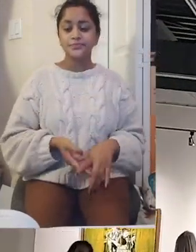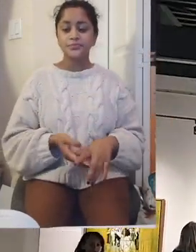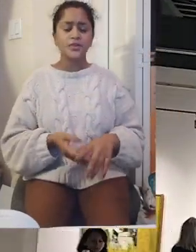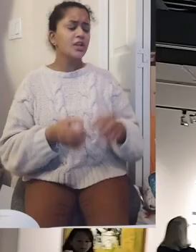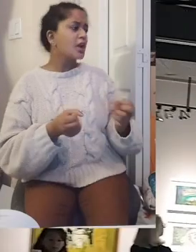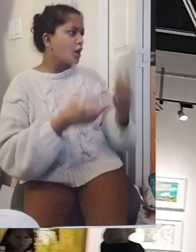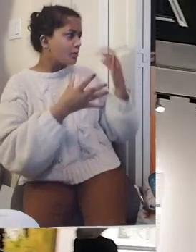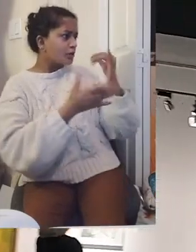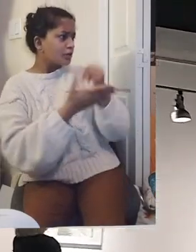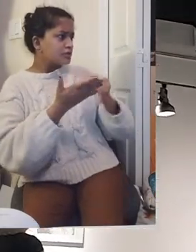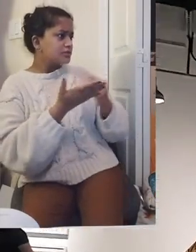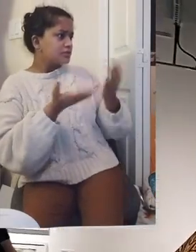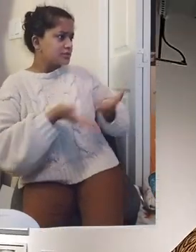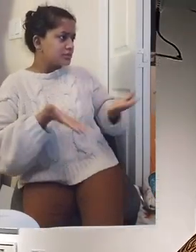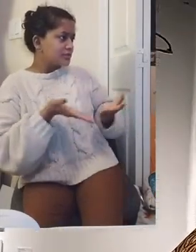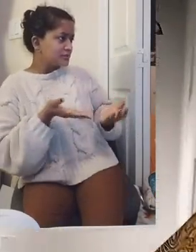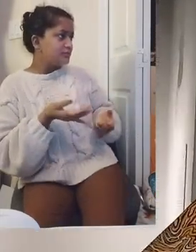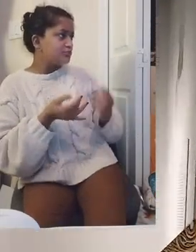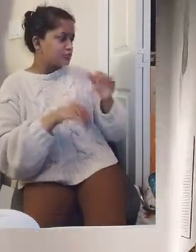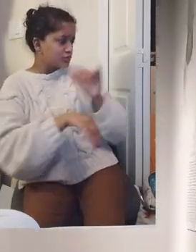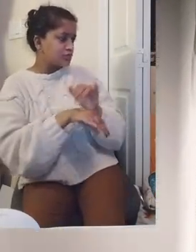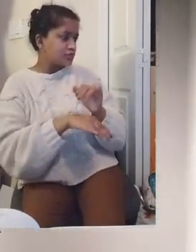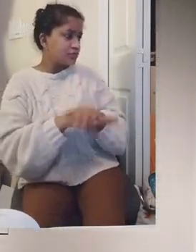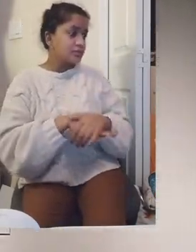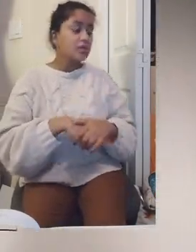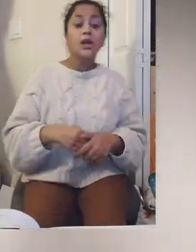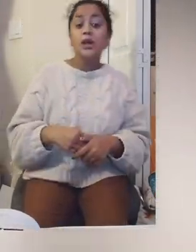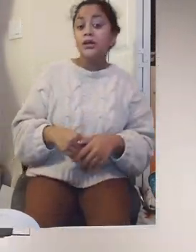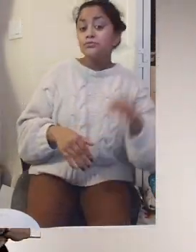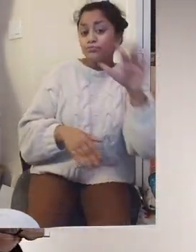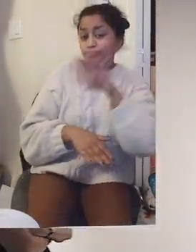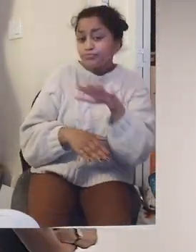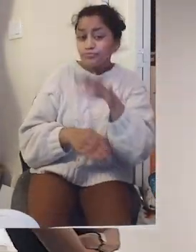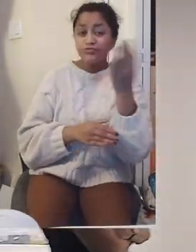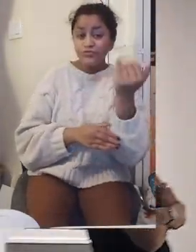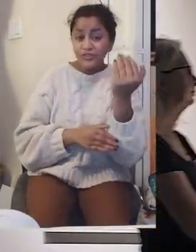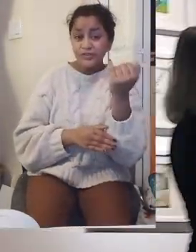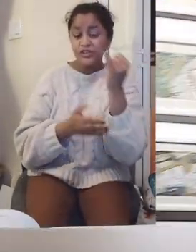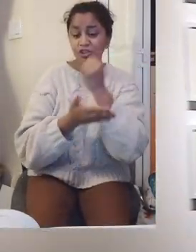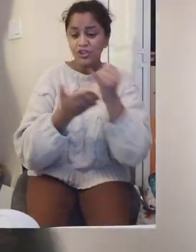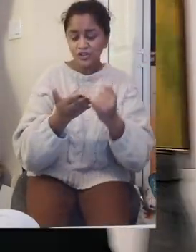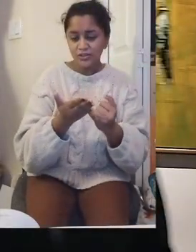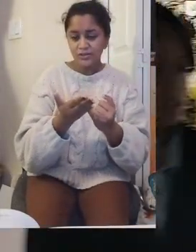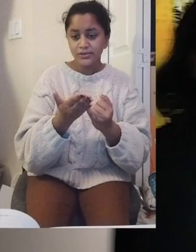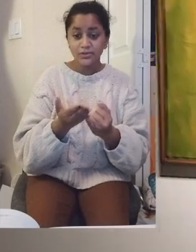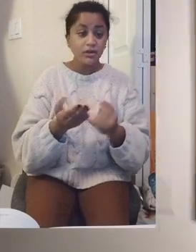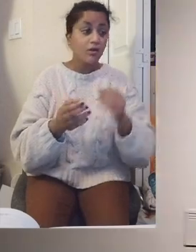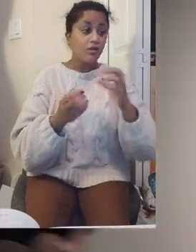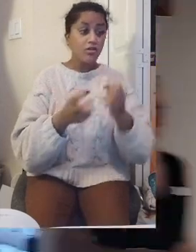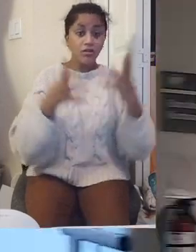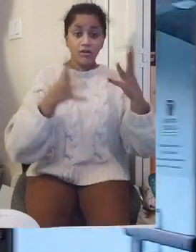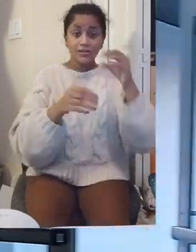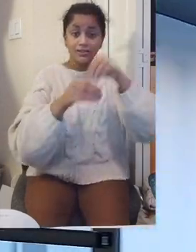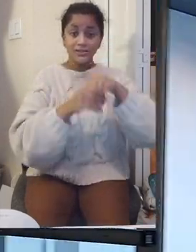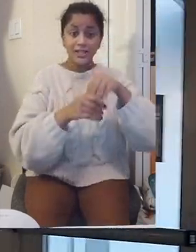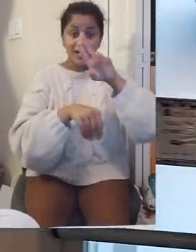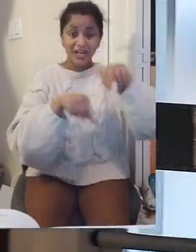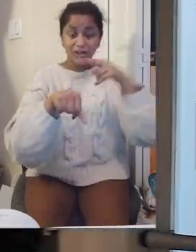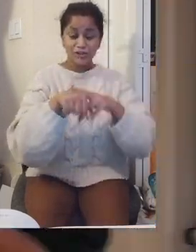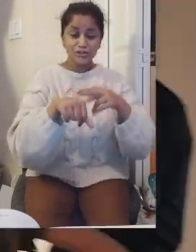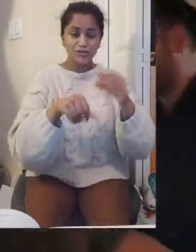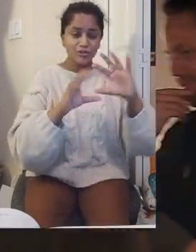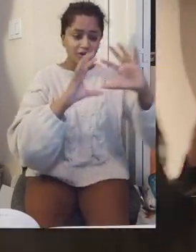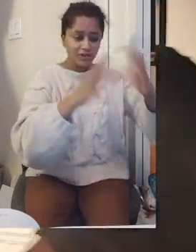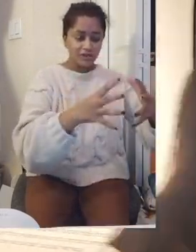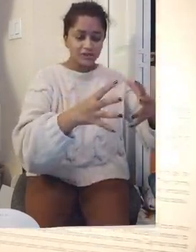artists in the show. Not all of them could be here tonight, but a lot of those artists have work that's in our